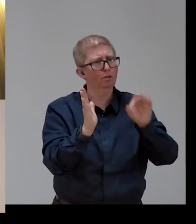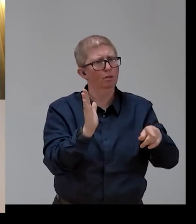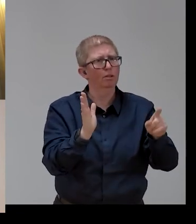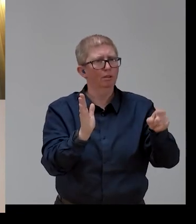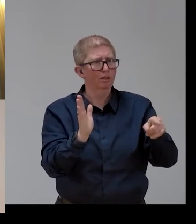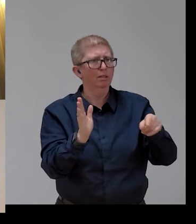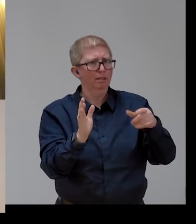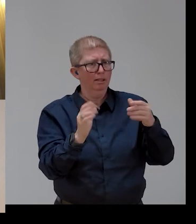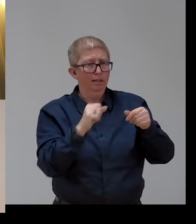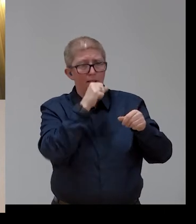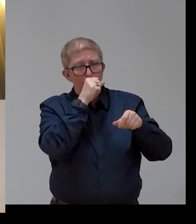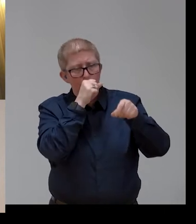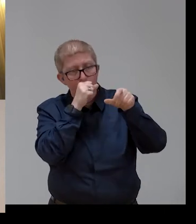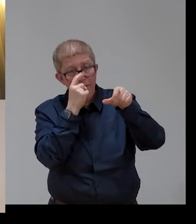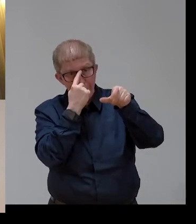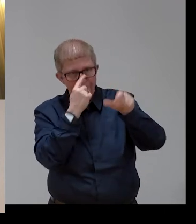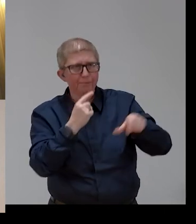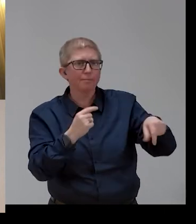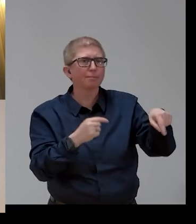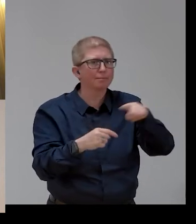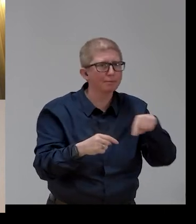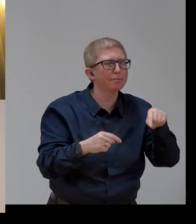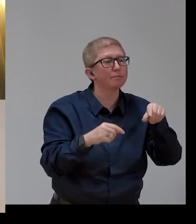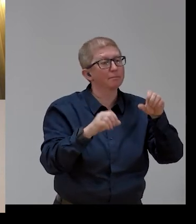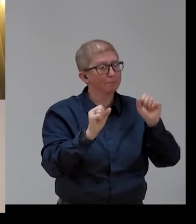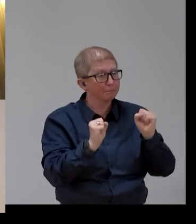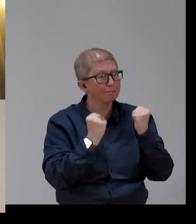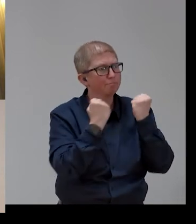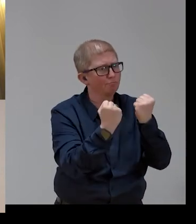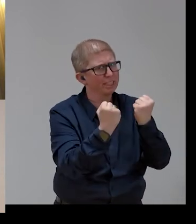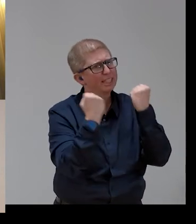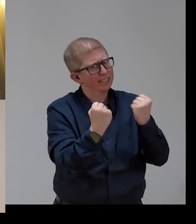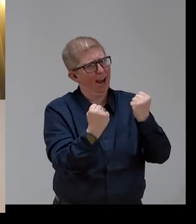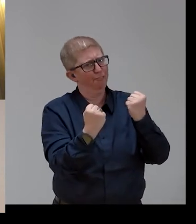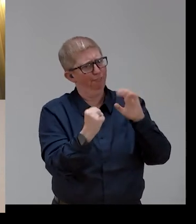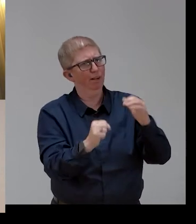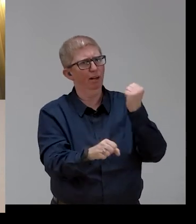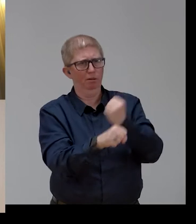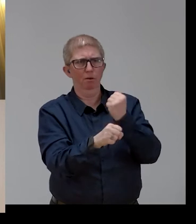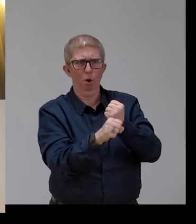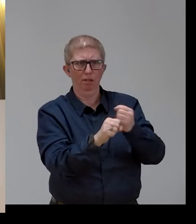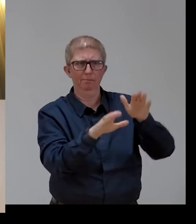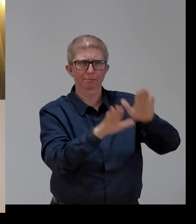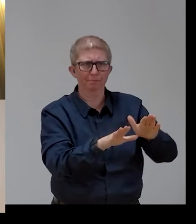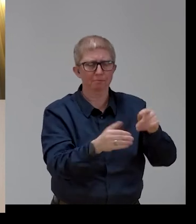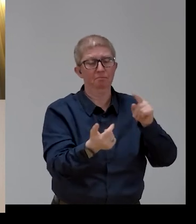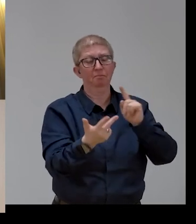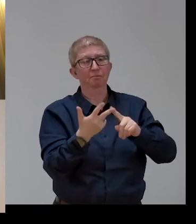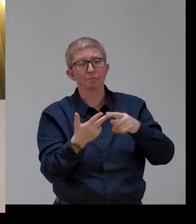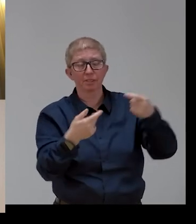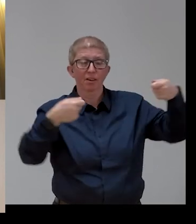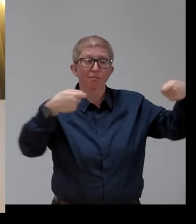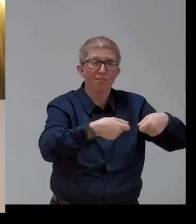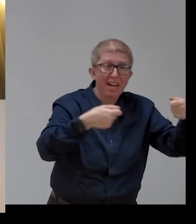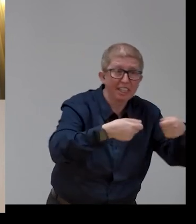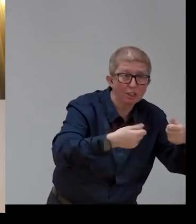guarantee and the new funds. Of course, we also need to be very attentive to the monitoring of